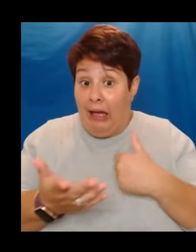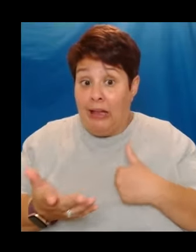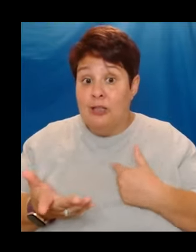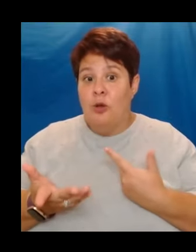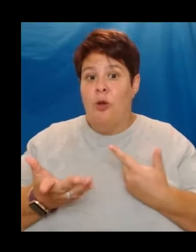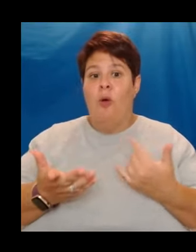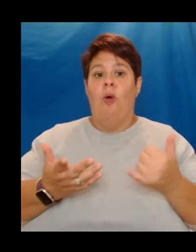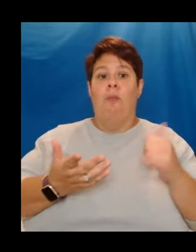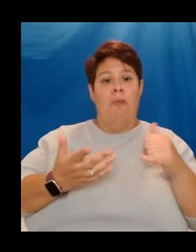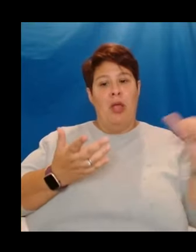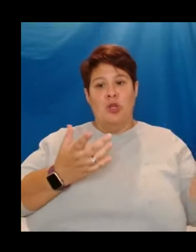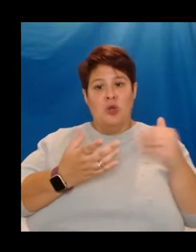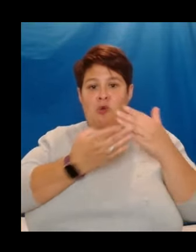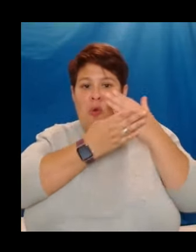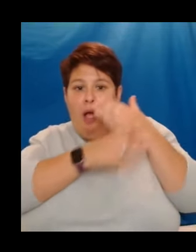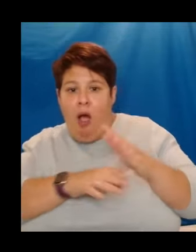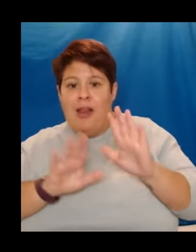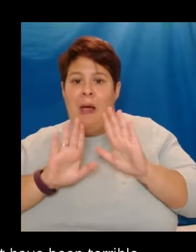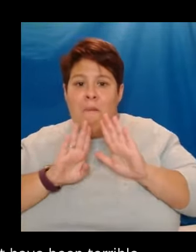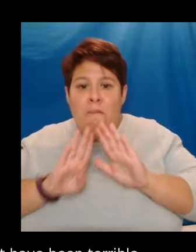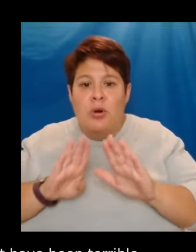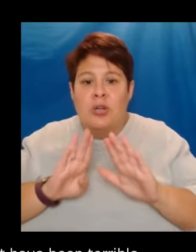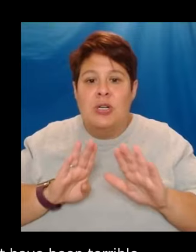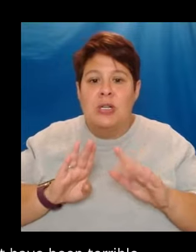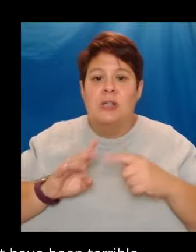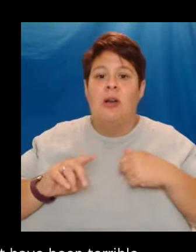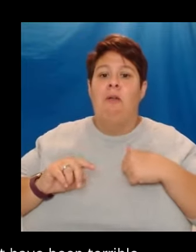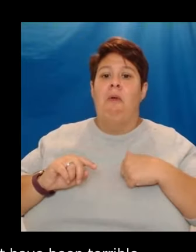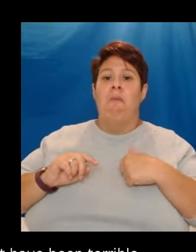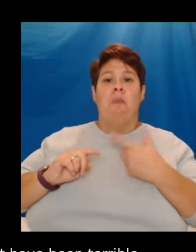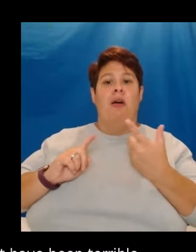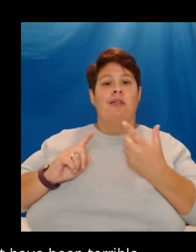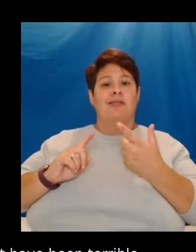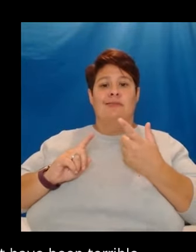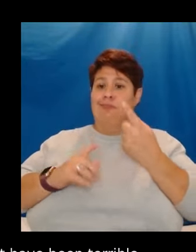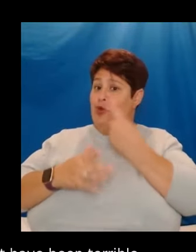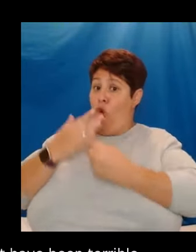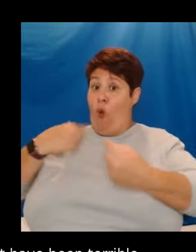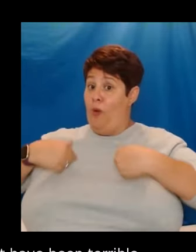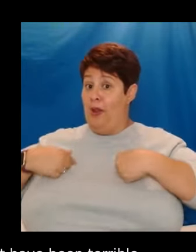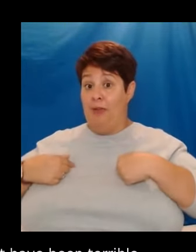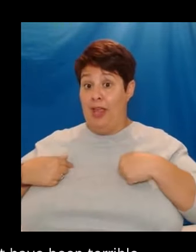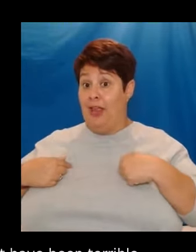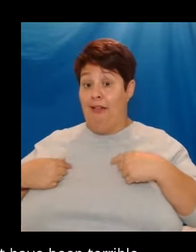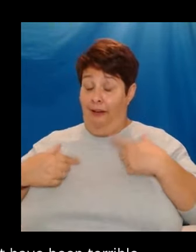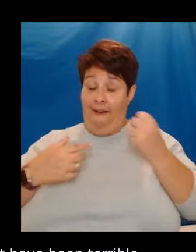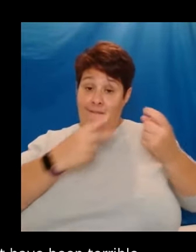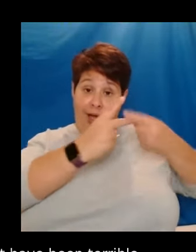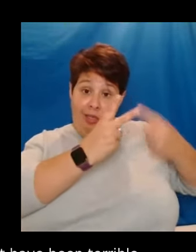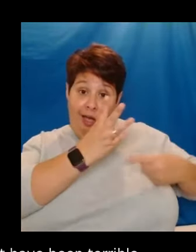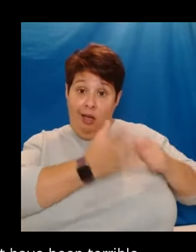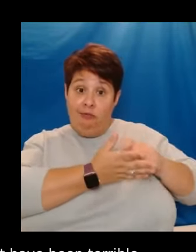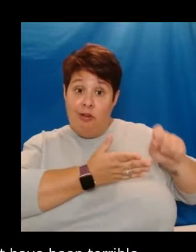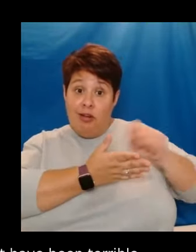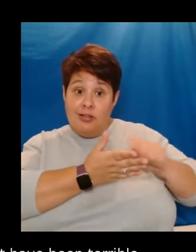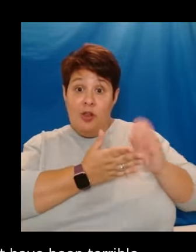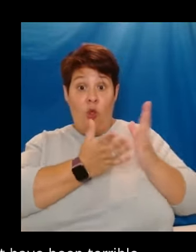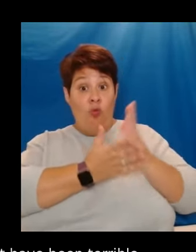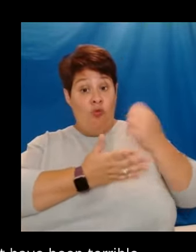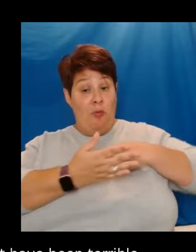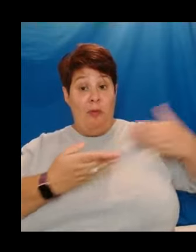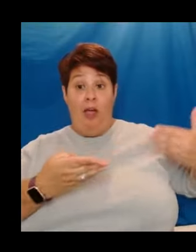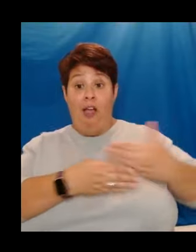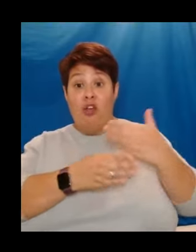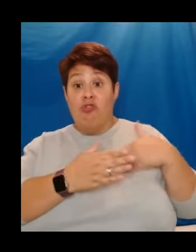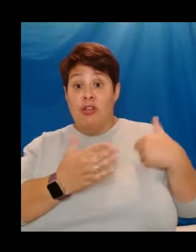worked harder and pushed more, but I am not alone in knocking at that door. Far from it. And during my career, in